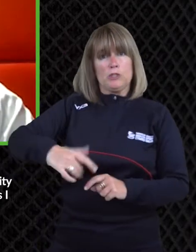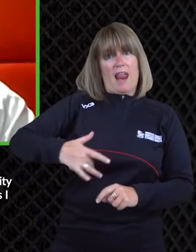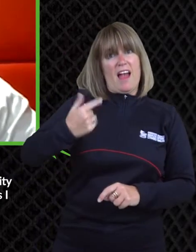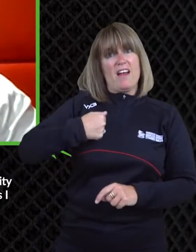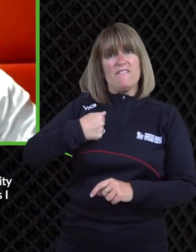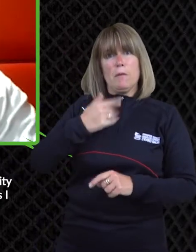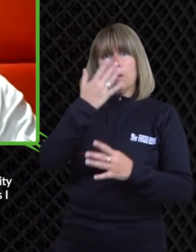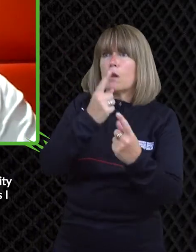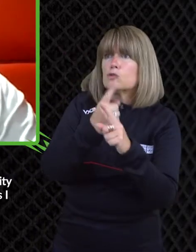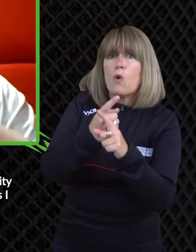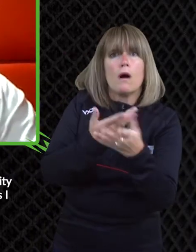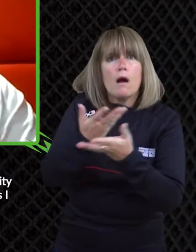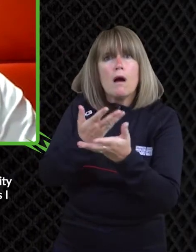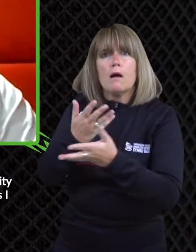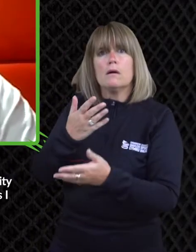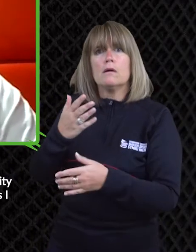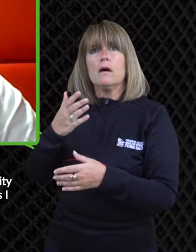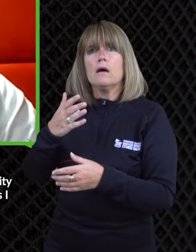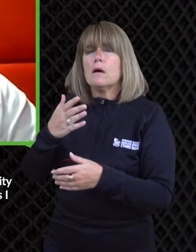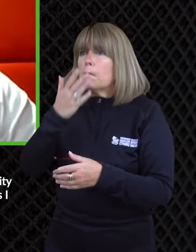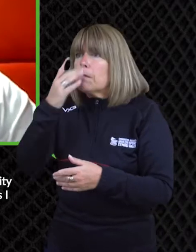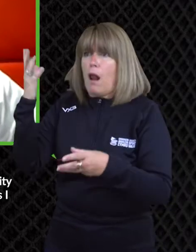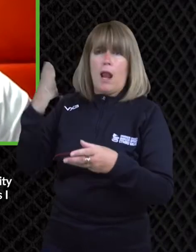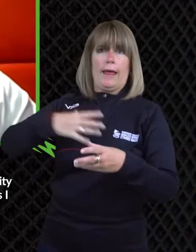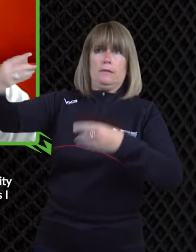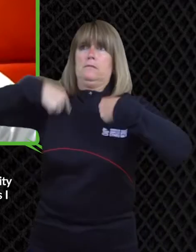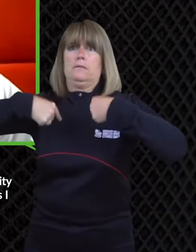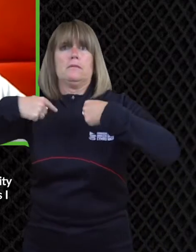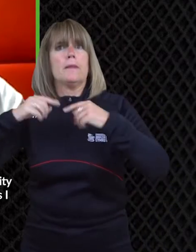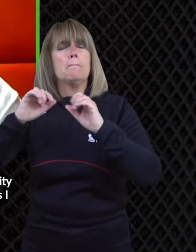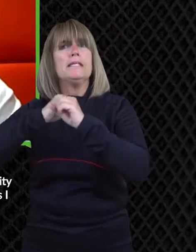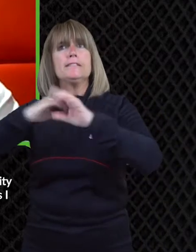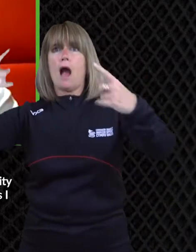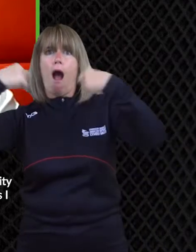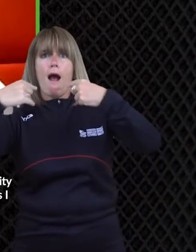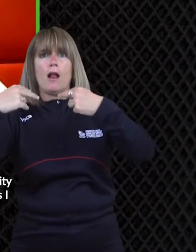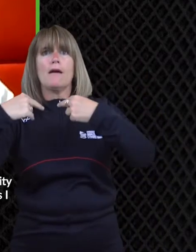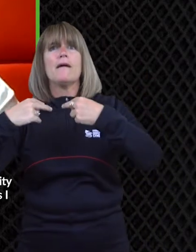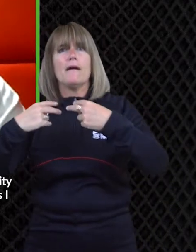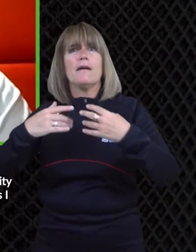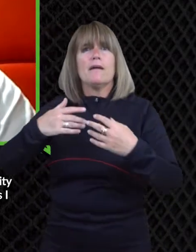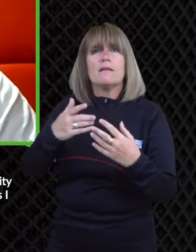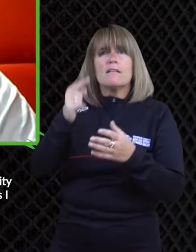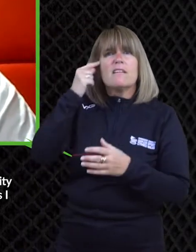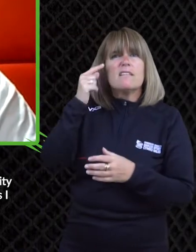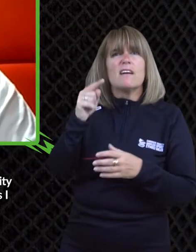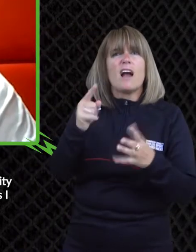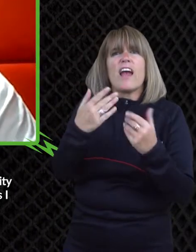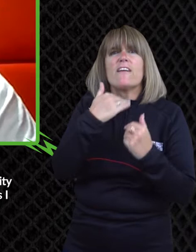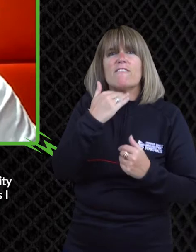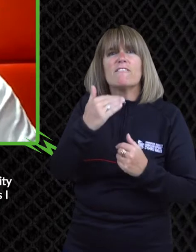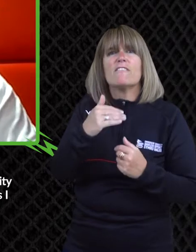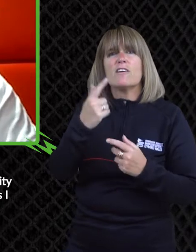in my personal life talks with people people want to see themselves in the media um and i can't get this enough as i say one in five